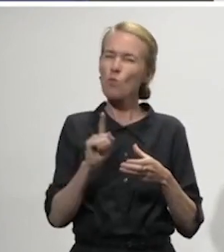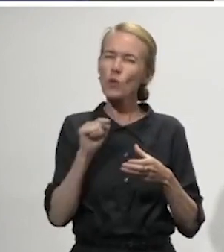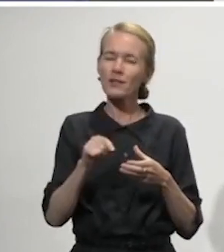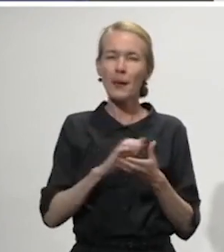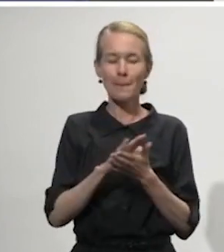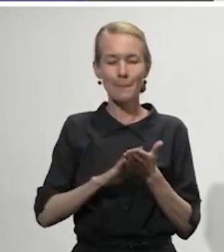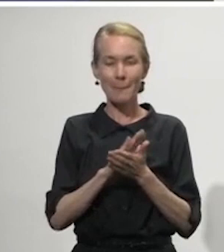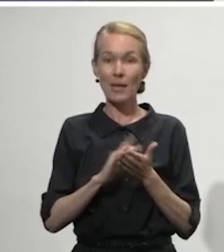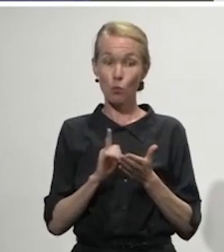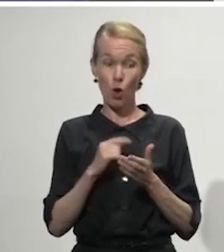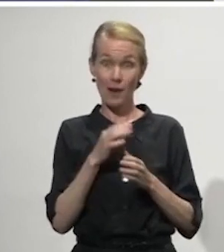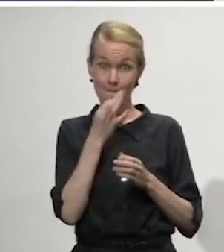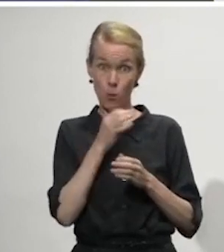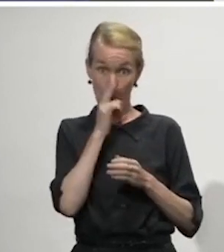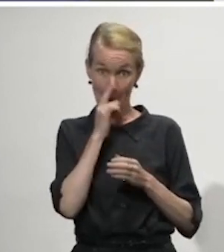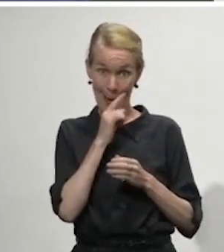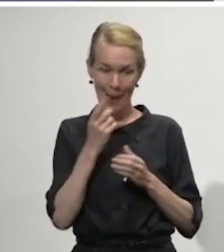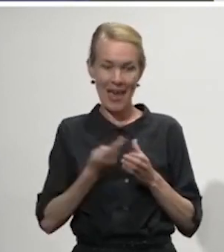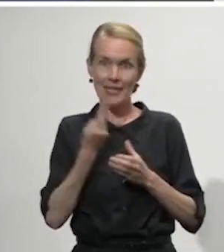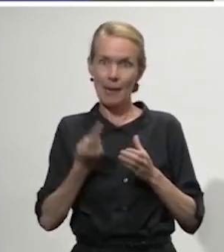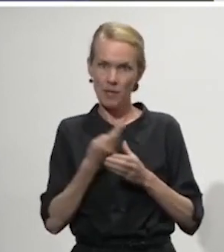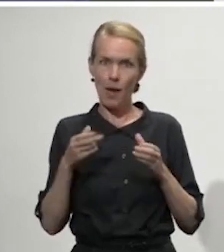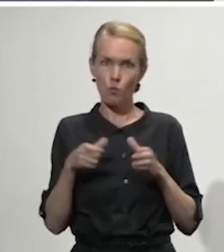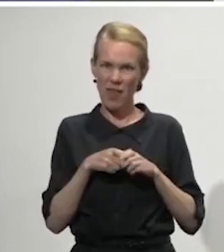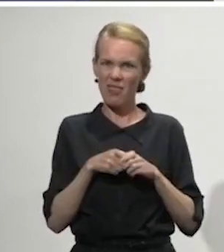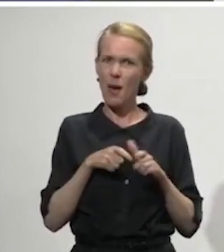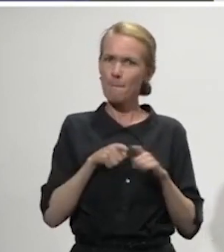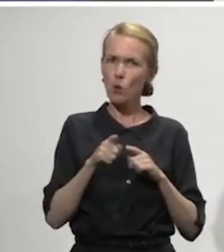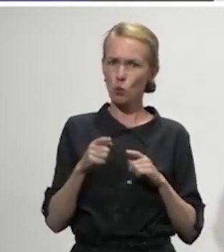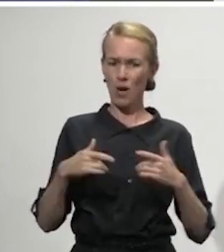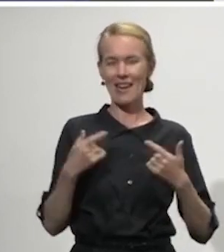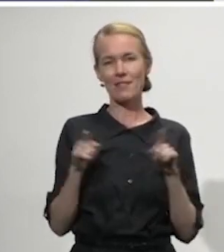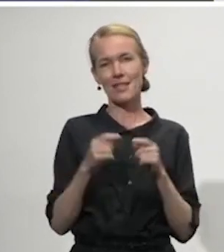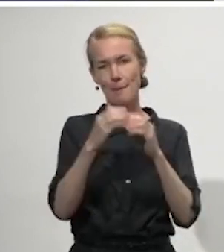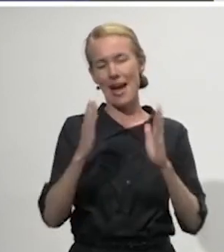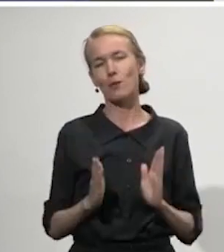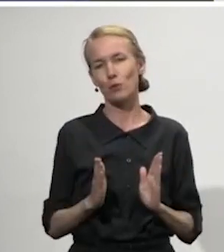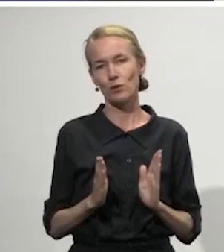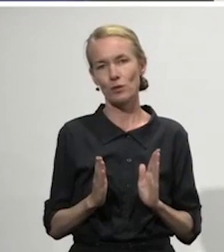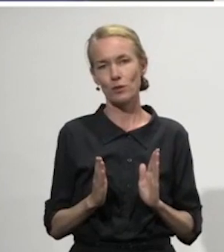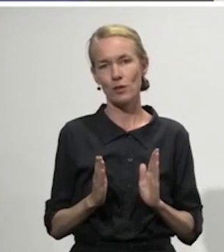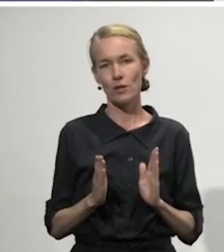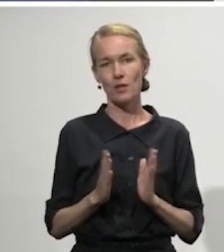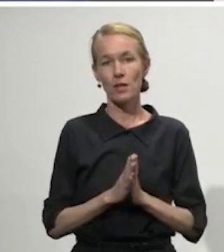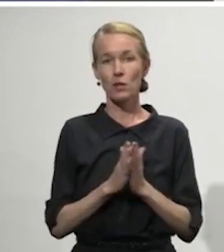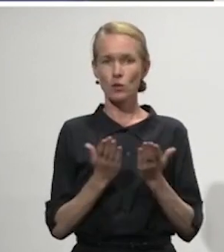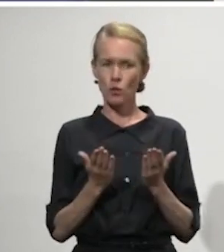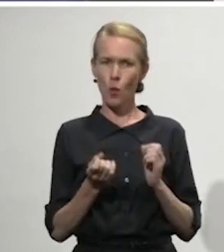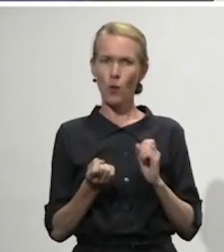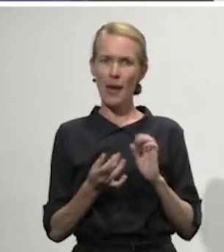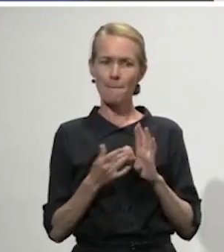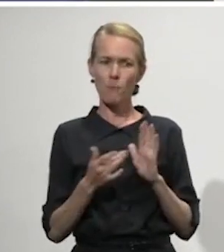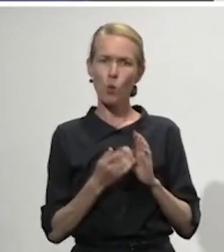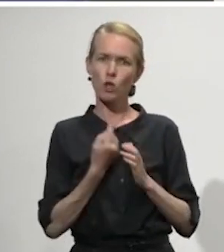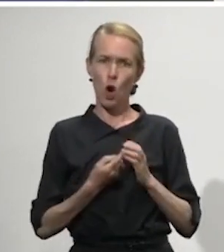know we're quite clear around what's expected of us and to make sure that we are only having close contact and physical contact with those in our